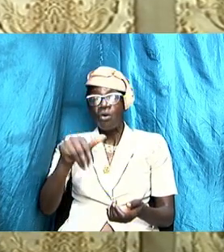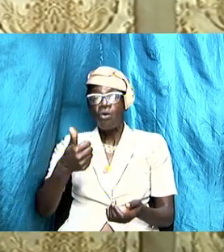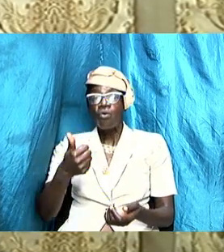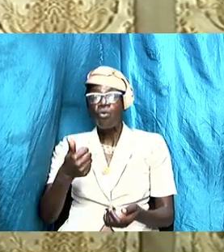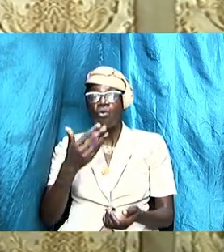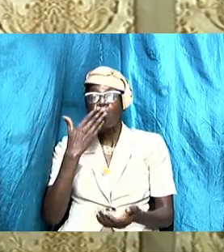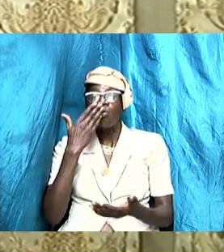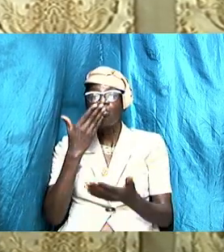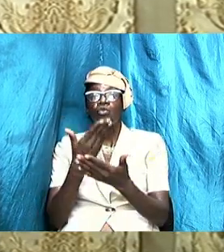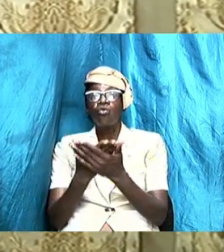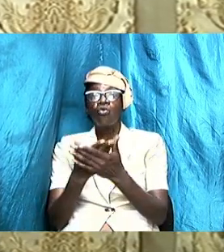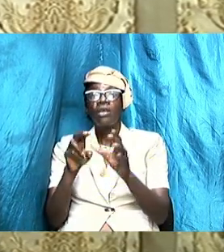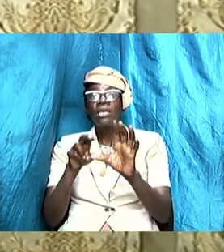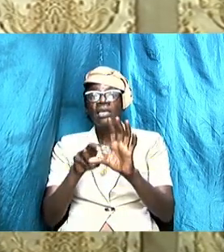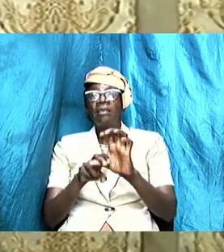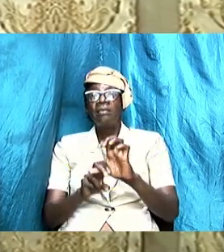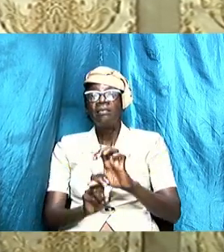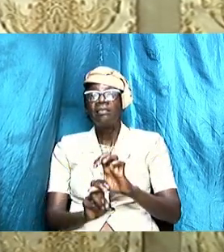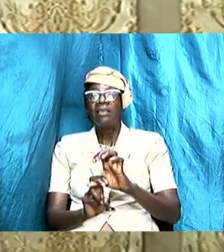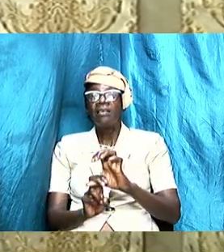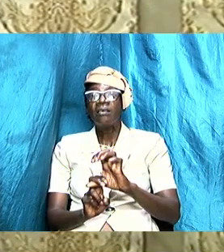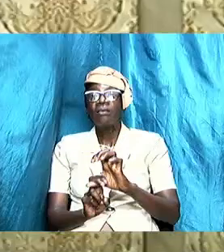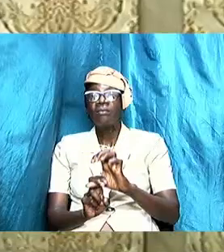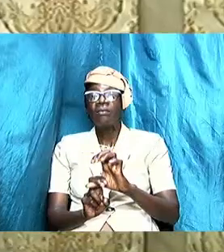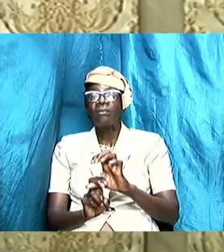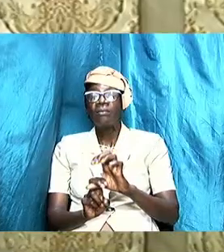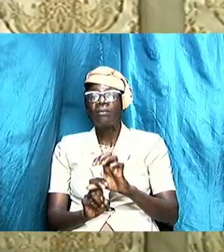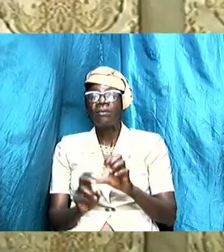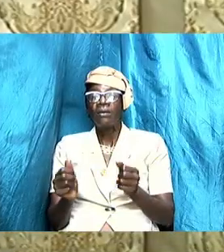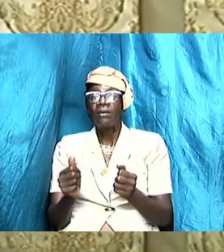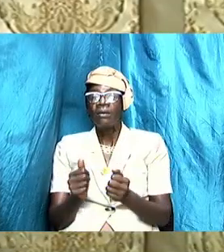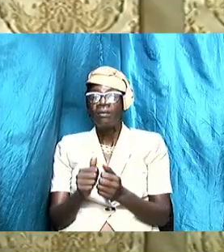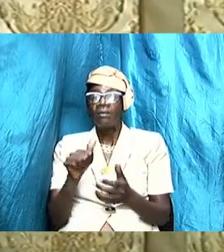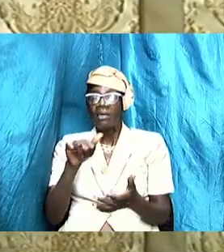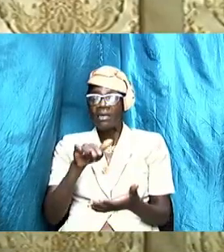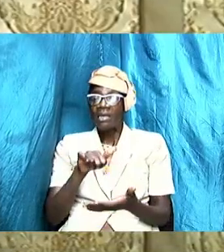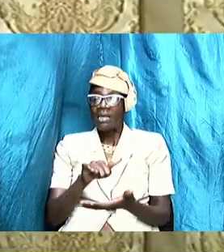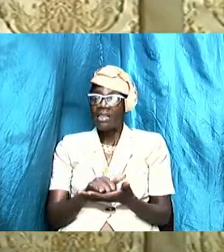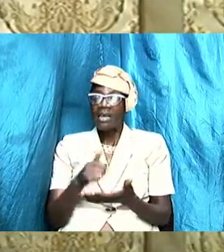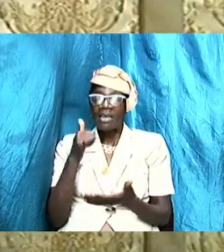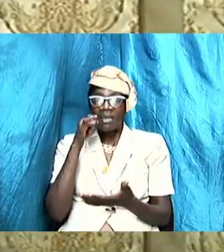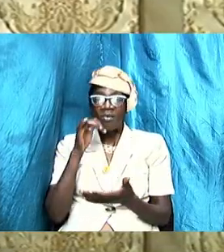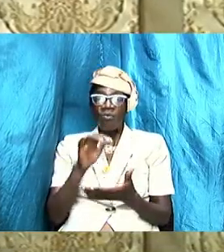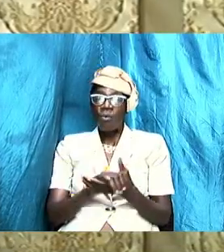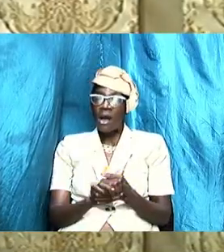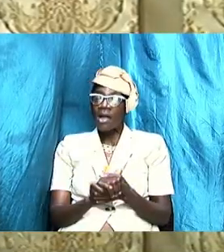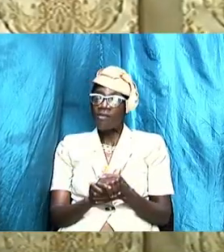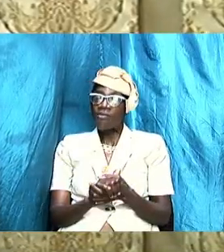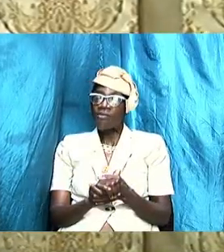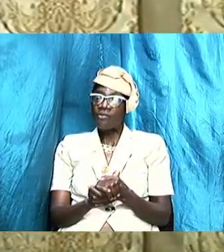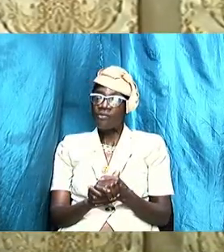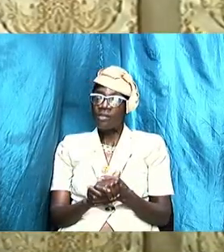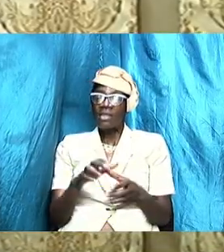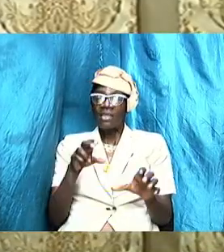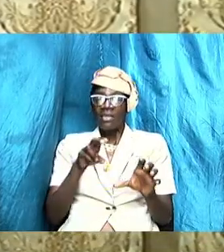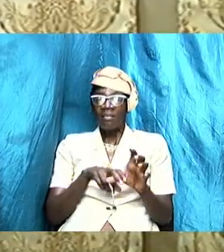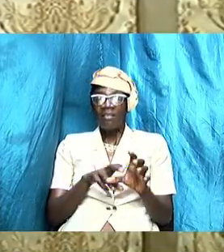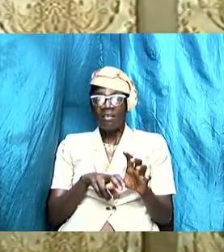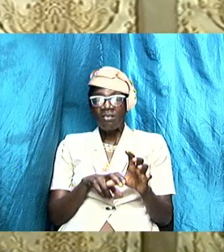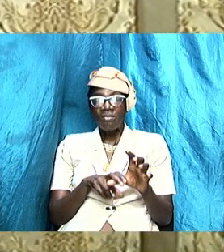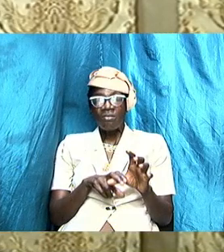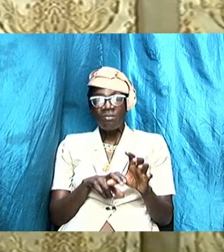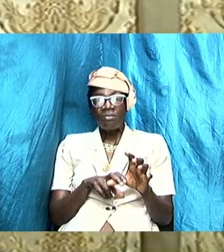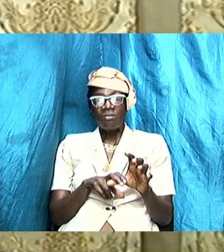sit down with that wife of your husband sit down with her sit down with him wife